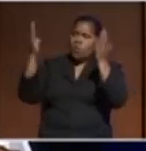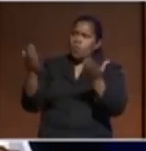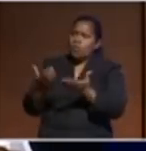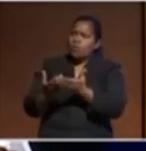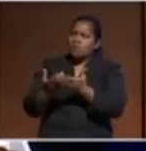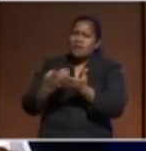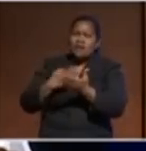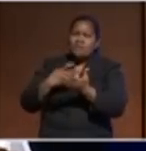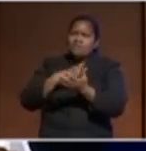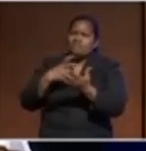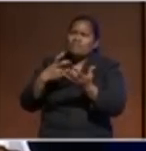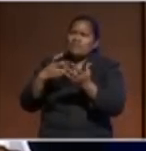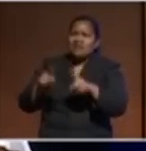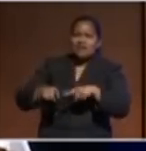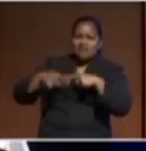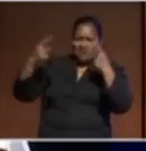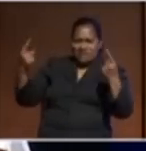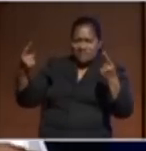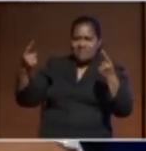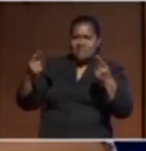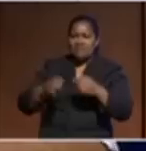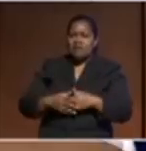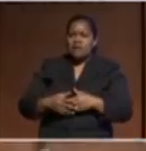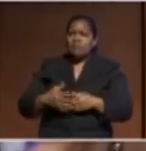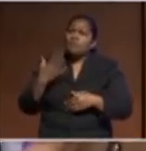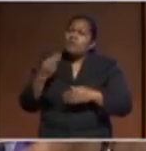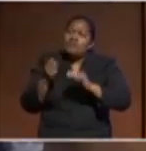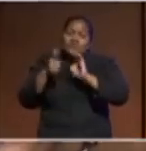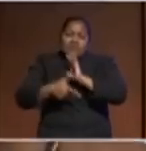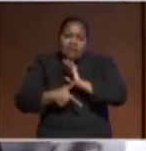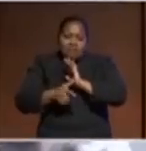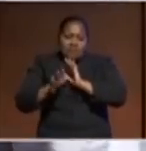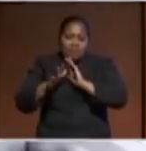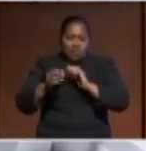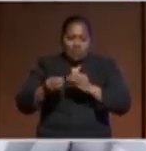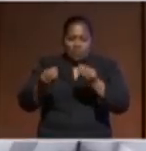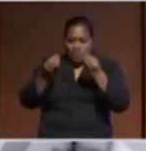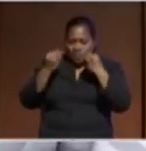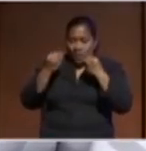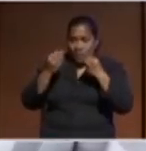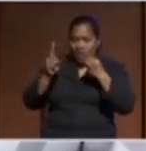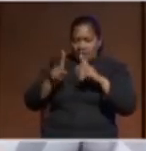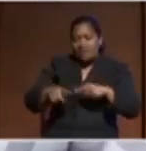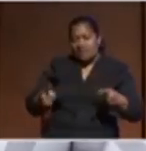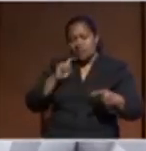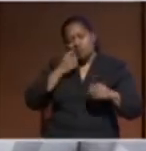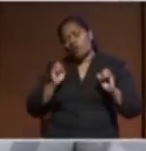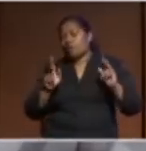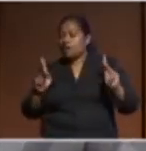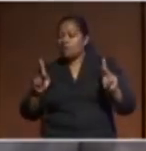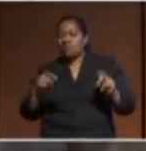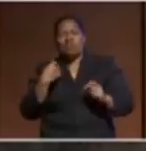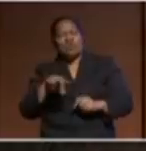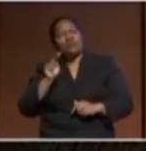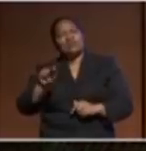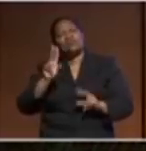where there were times in the past where maybe we thought that things are going to be okay and we don't need to do much.